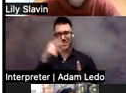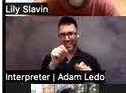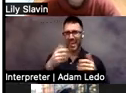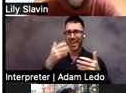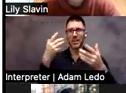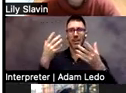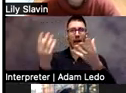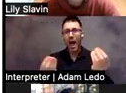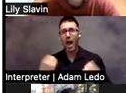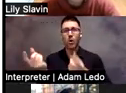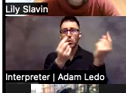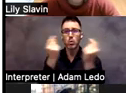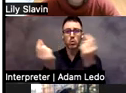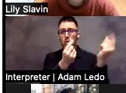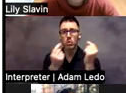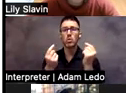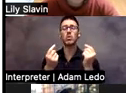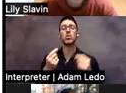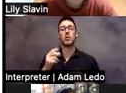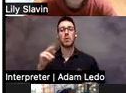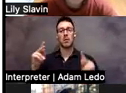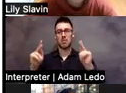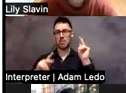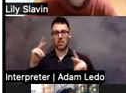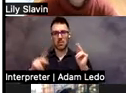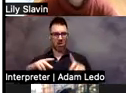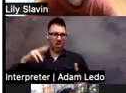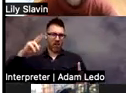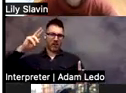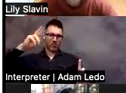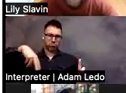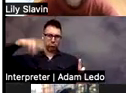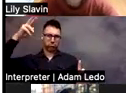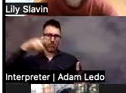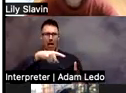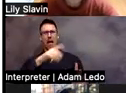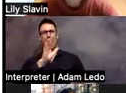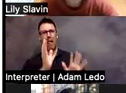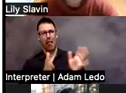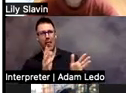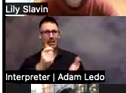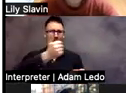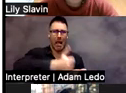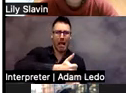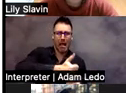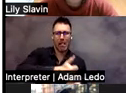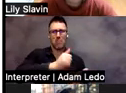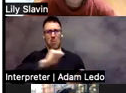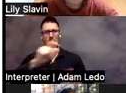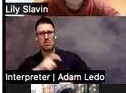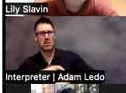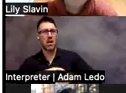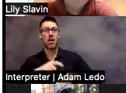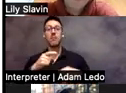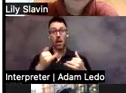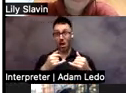They won't be looked down upon as someone, oh, they're going to need help all the time. And when you see some of the videos that I'll show you, you'll see what I'm